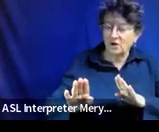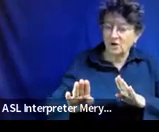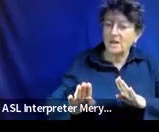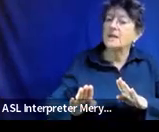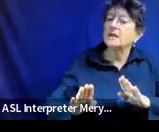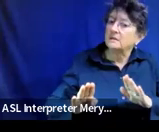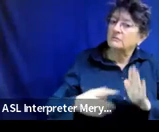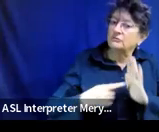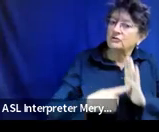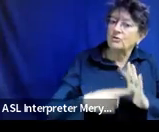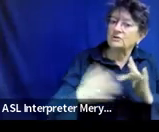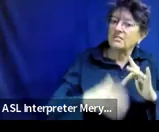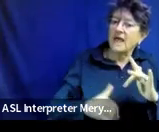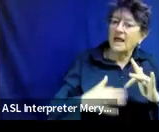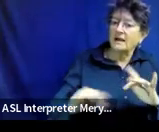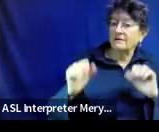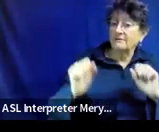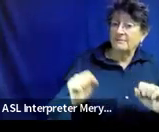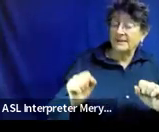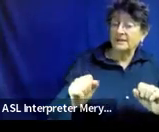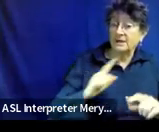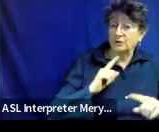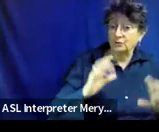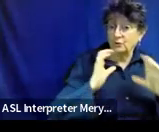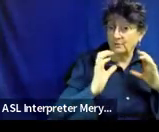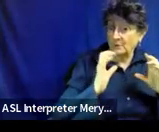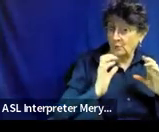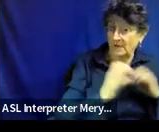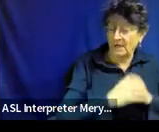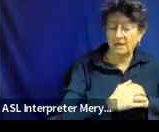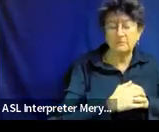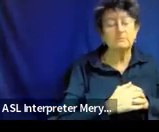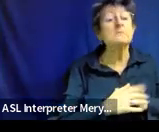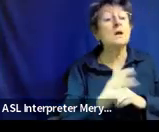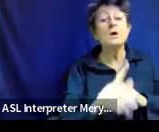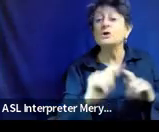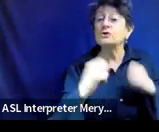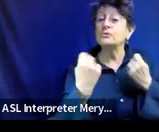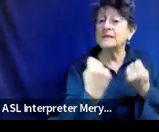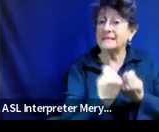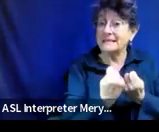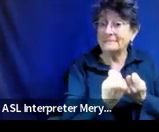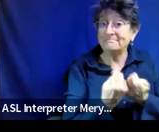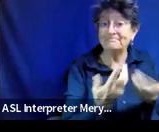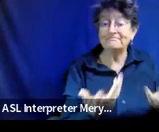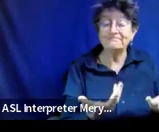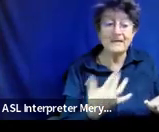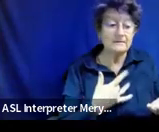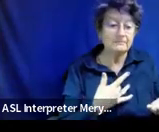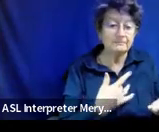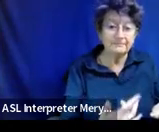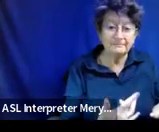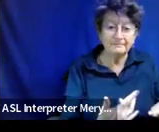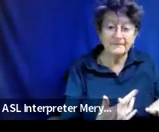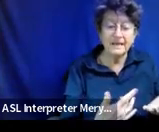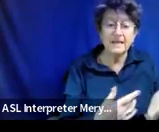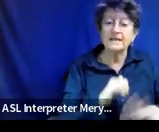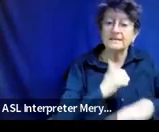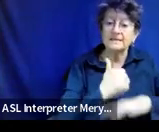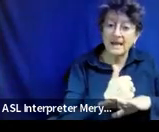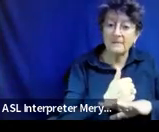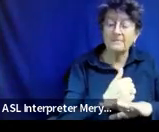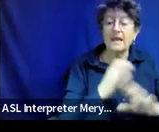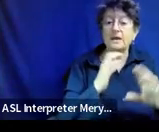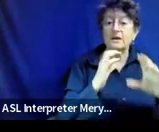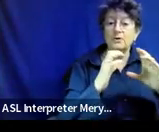communicate, right? Yes. Right. So then the team gets into, well, is that a communication goal then and not